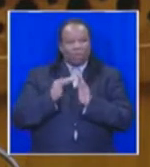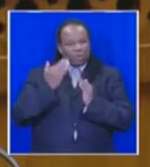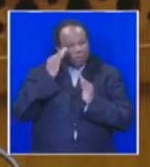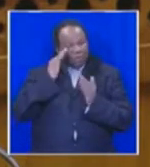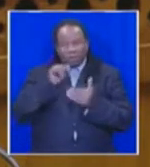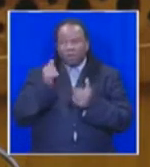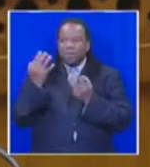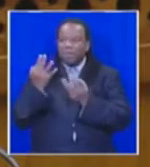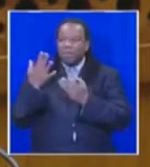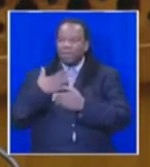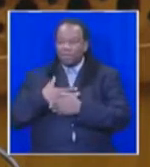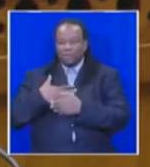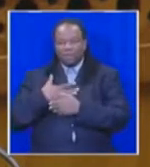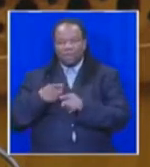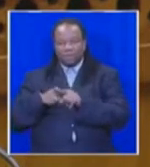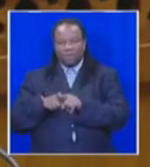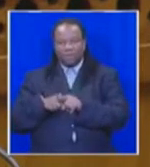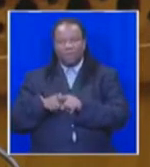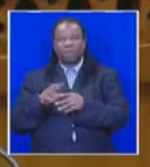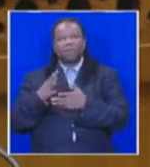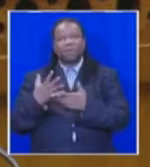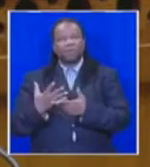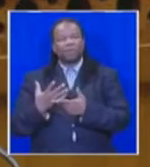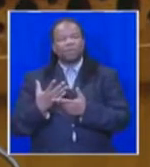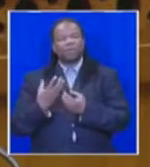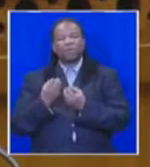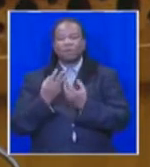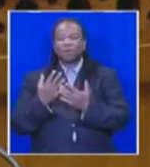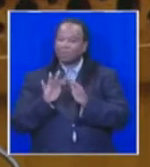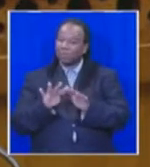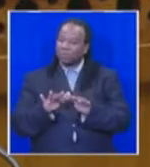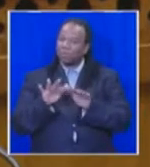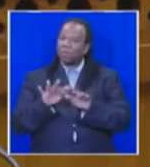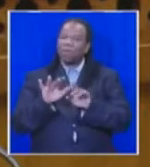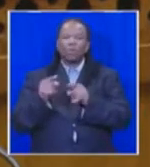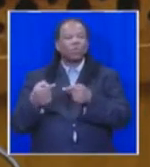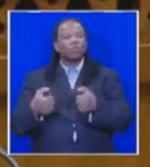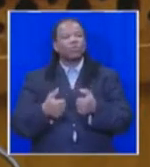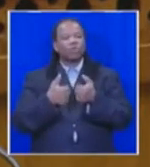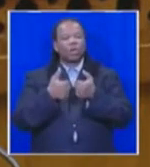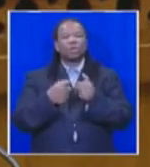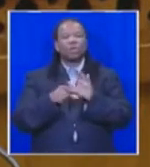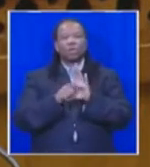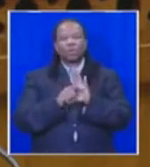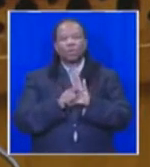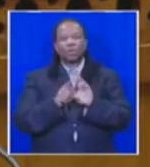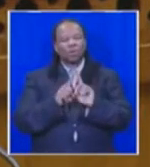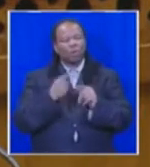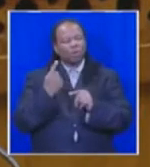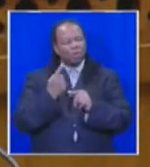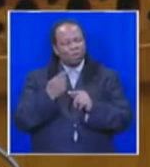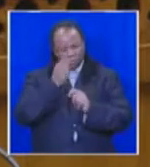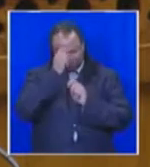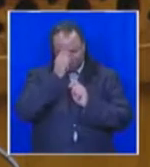While we entered Parliament with every intention of challenging those clauses, we have always respected and upheld the Constitution of